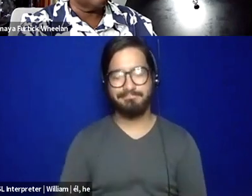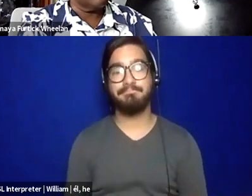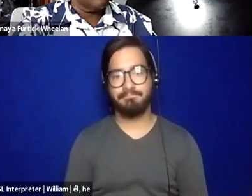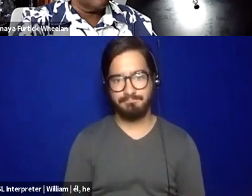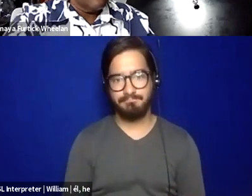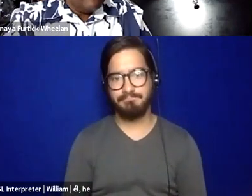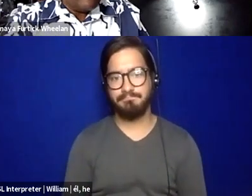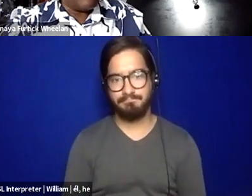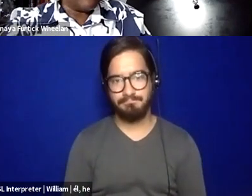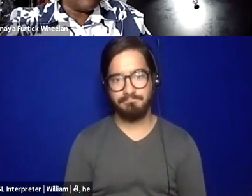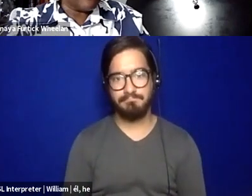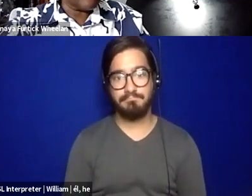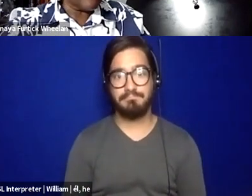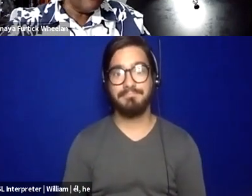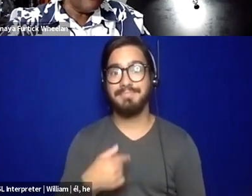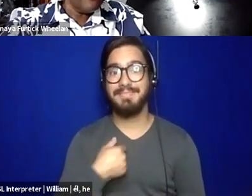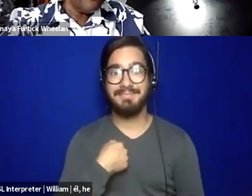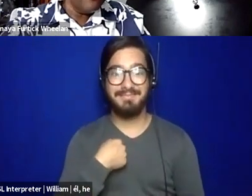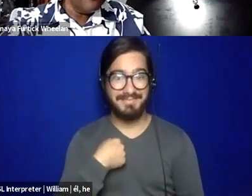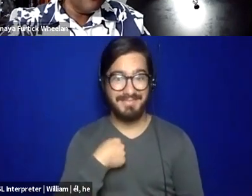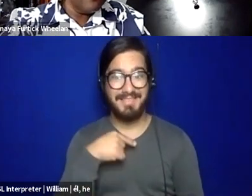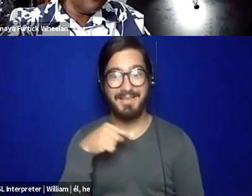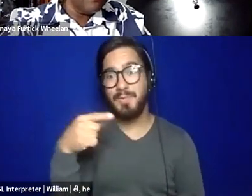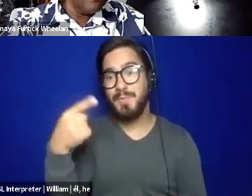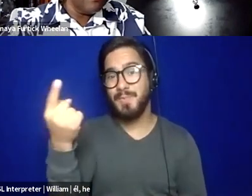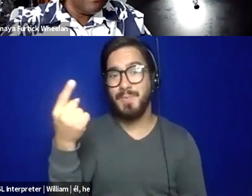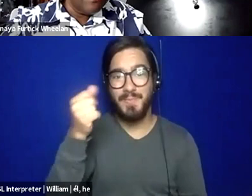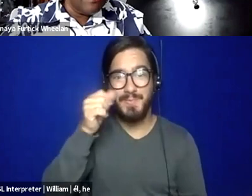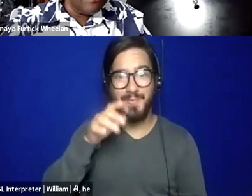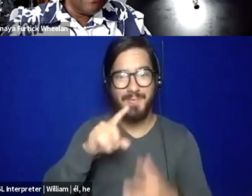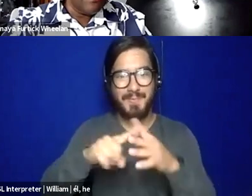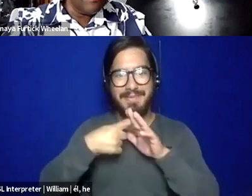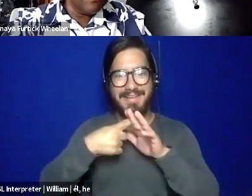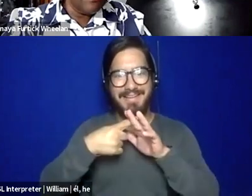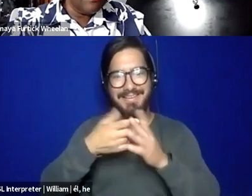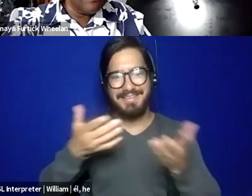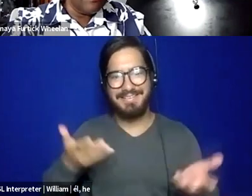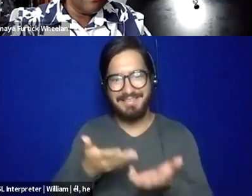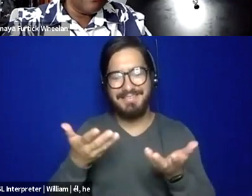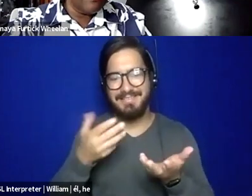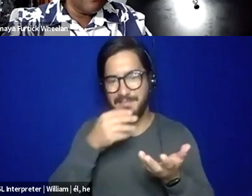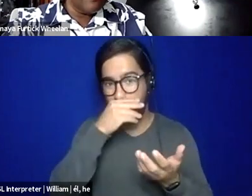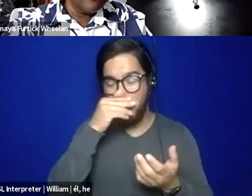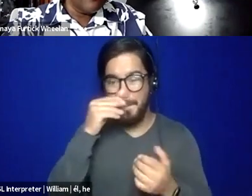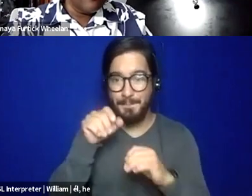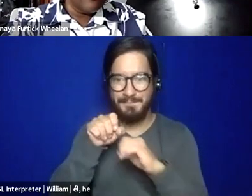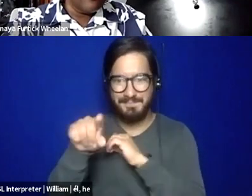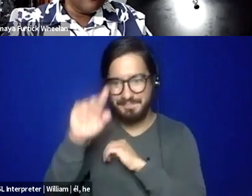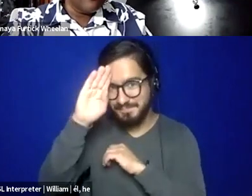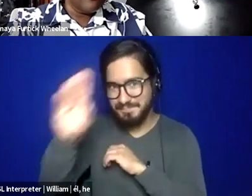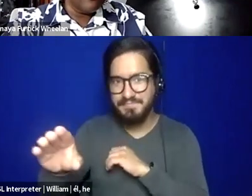Um, I shouted Girl Trek out in the beginning of, um, of this session of this, um,